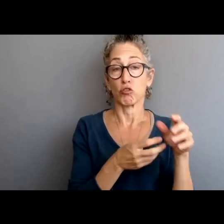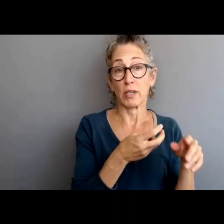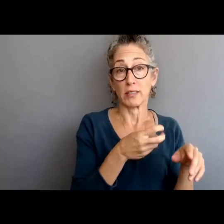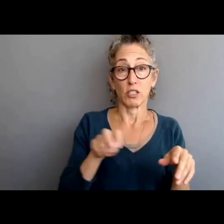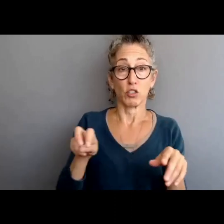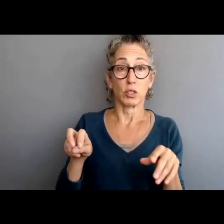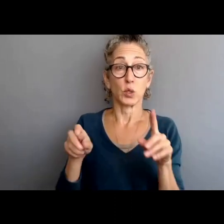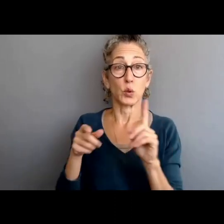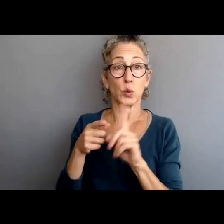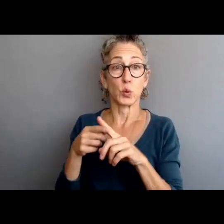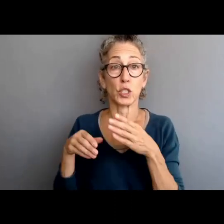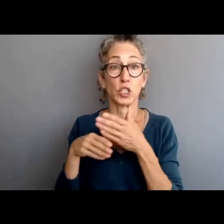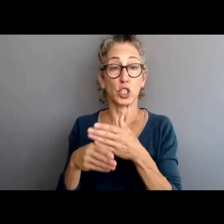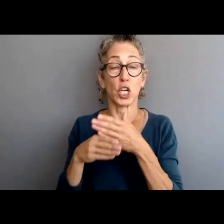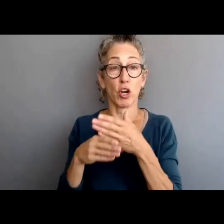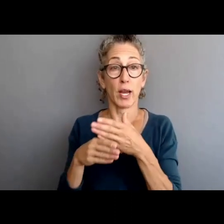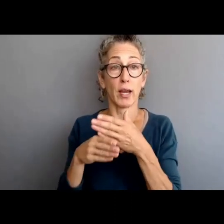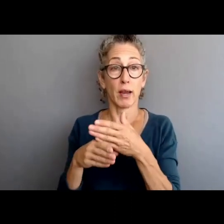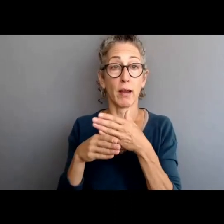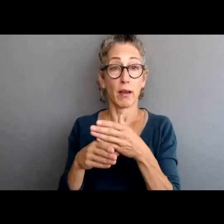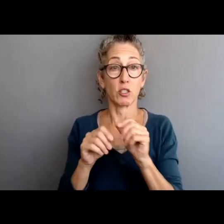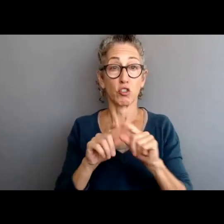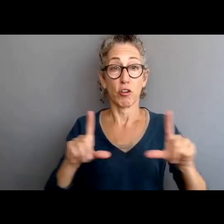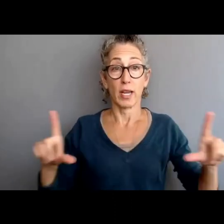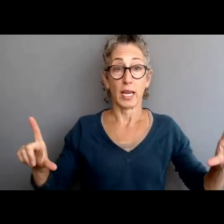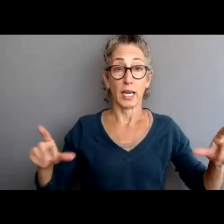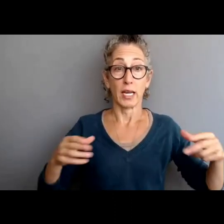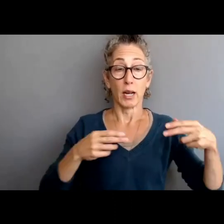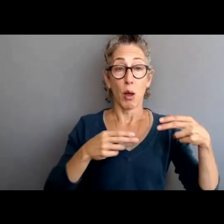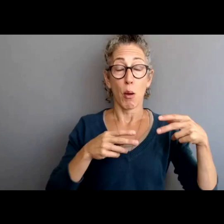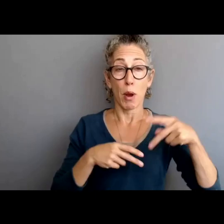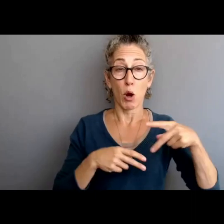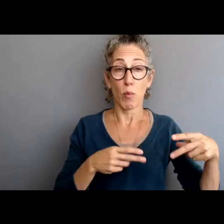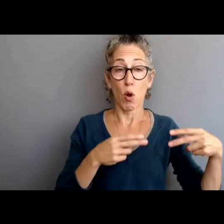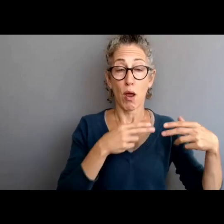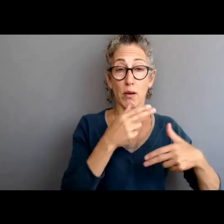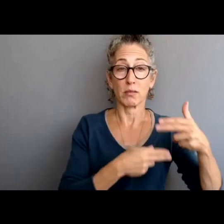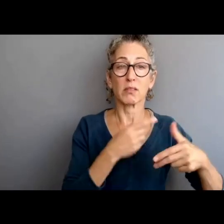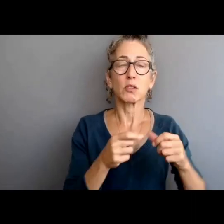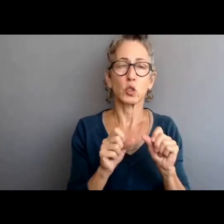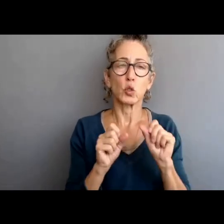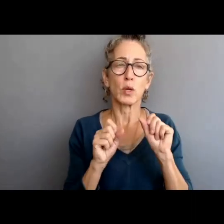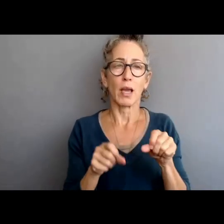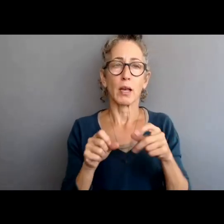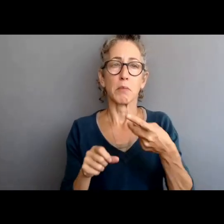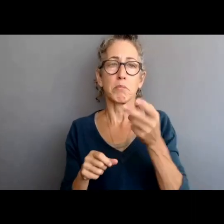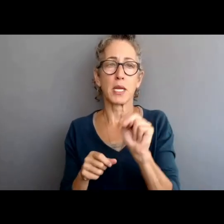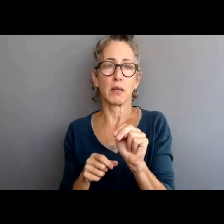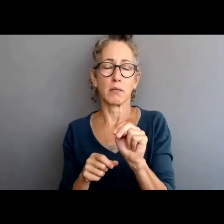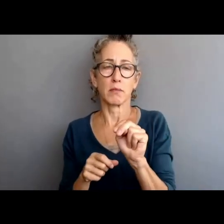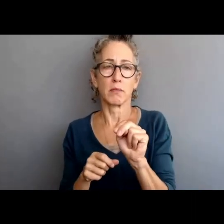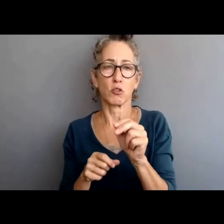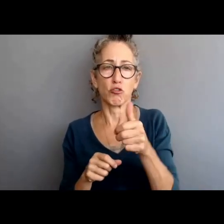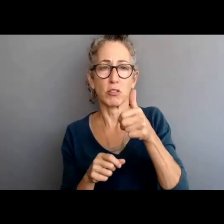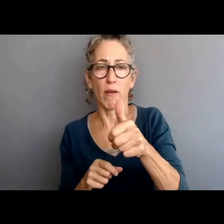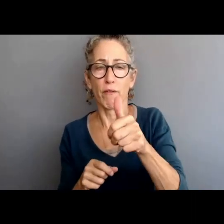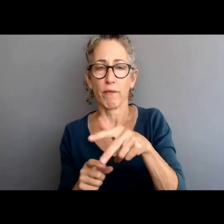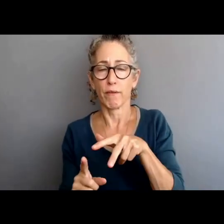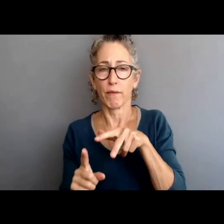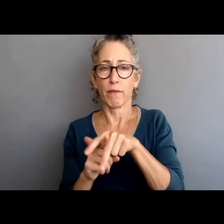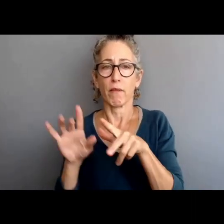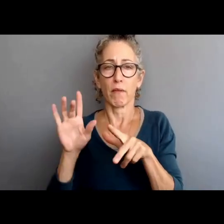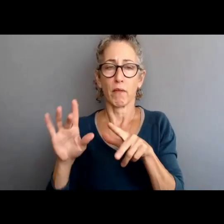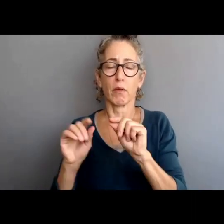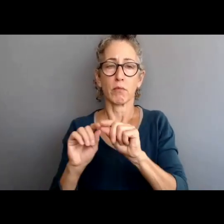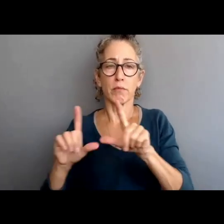to sharing our screen, you will still be able to see them and you can adjust your screen to pin them on your screen so that you have access to them at all times.